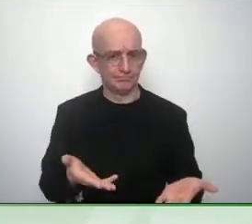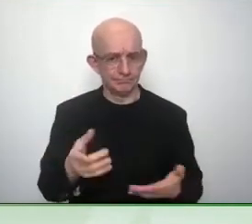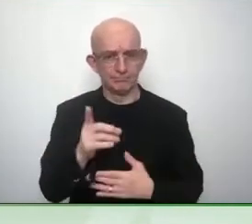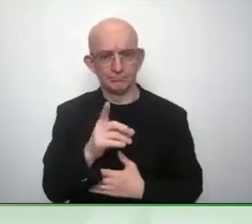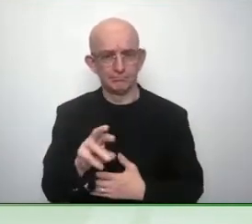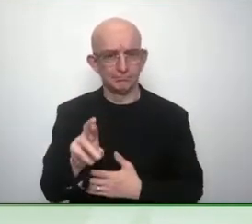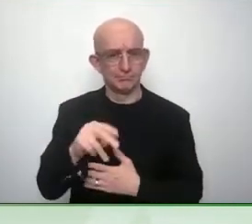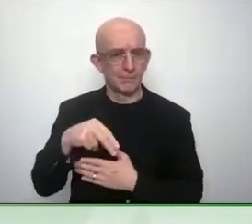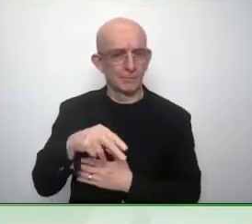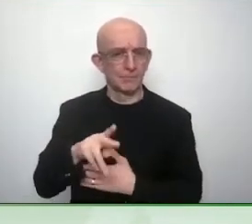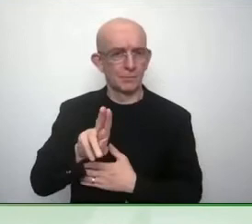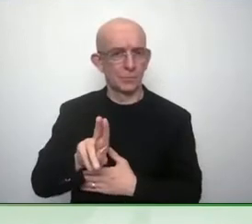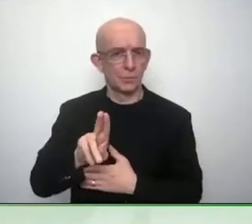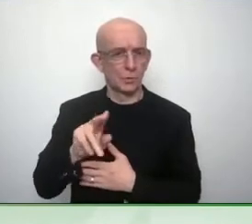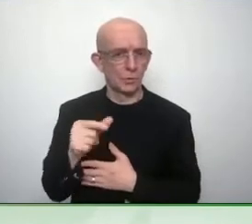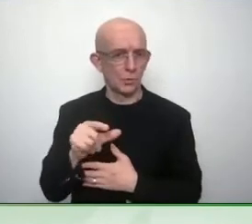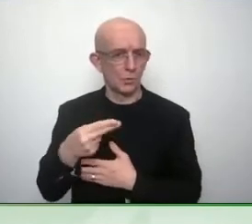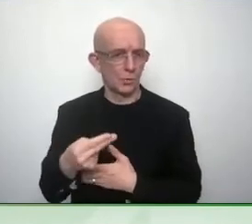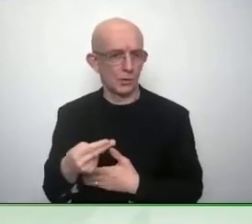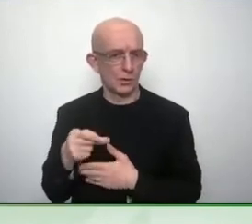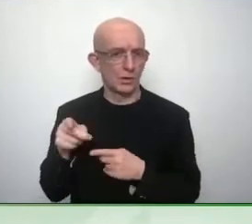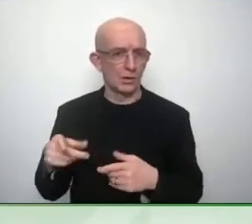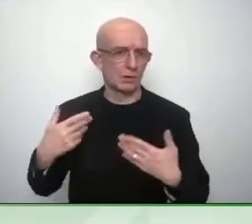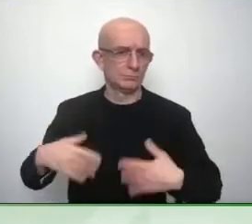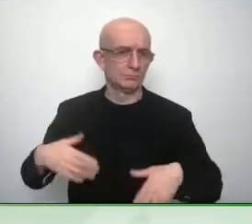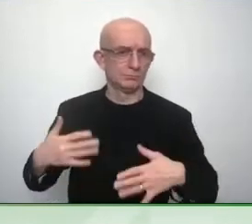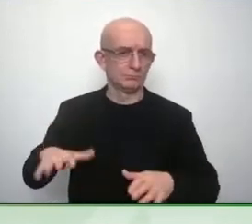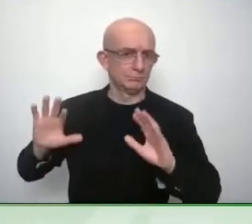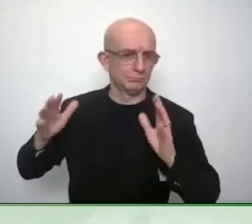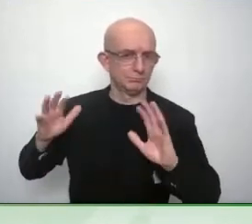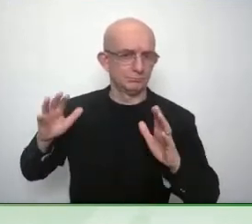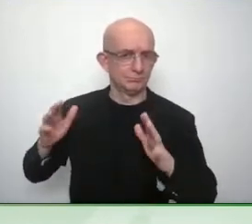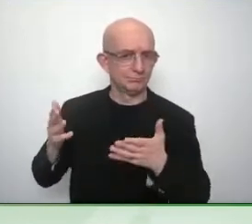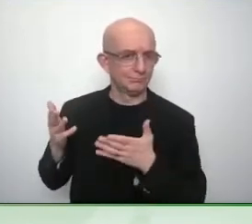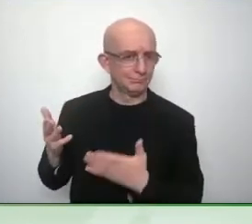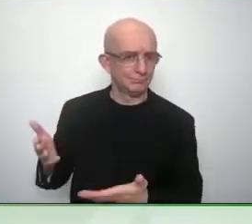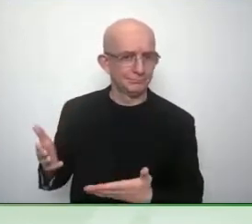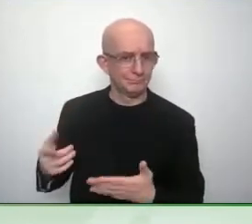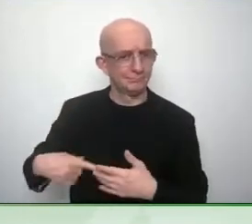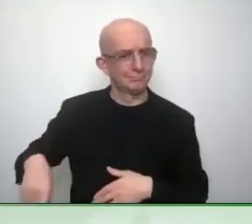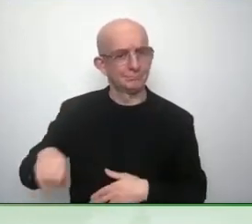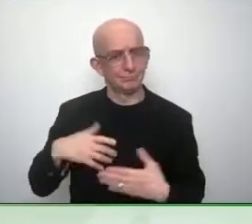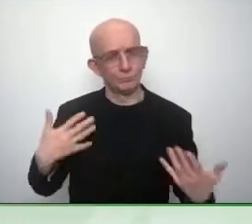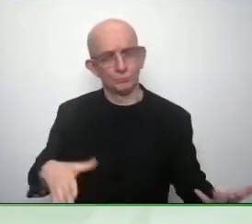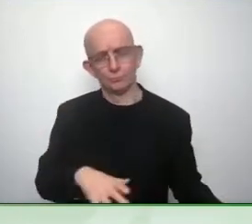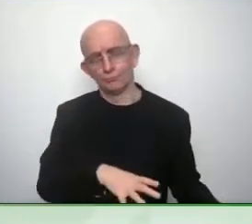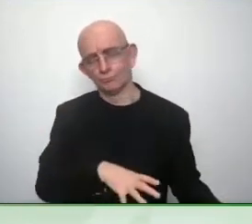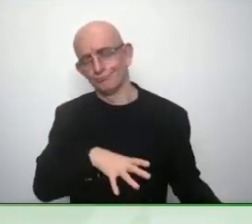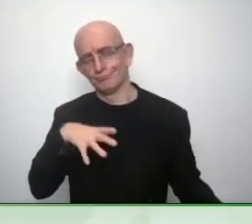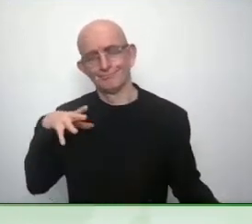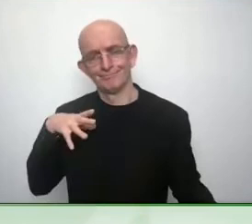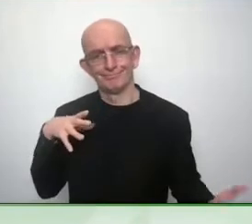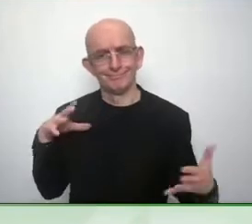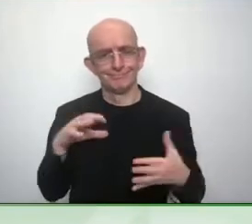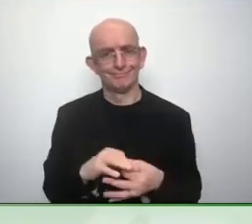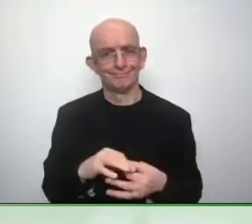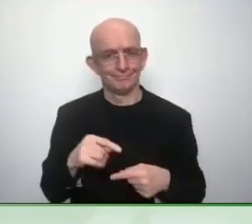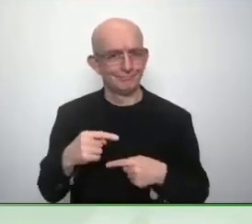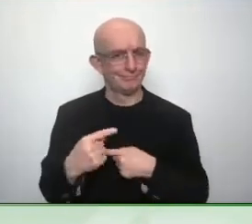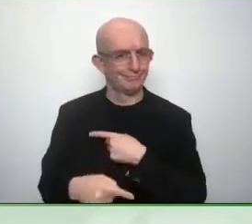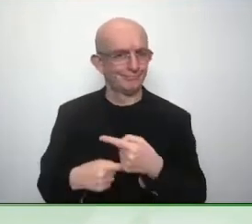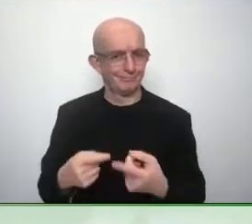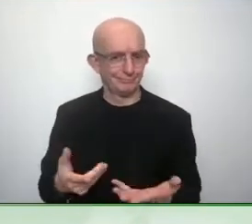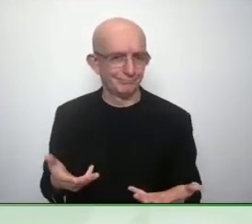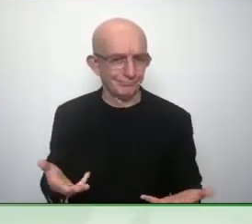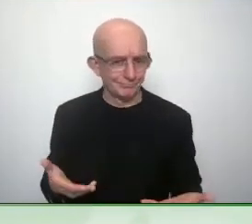us so that corporations can take us serious as consumers so that organizations you know can use us and higher risk so